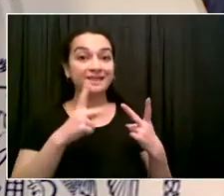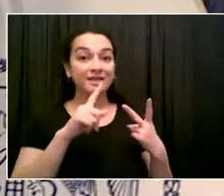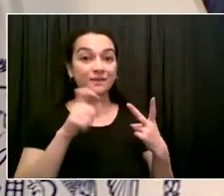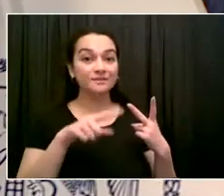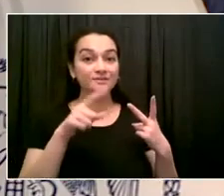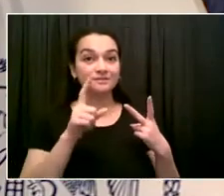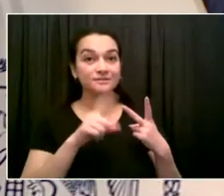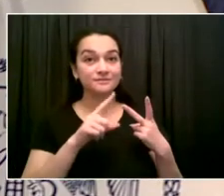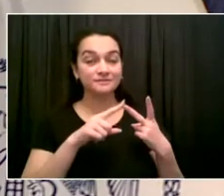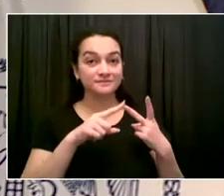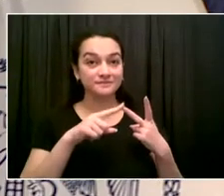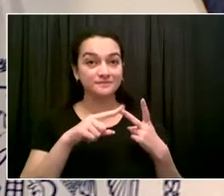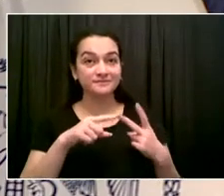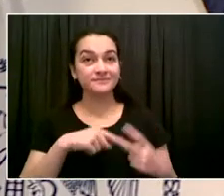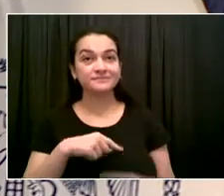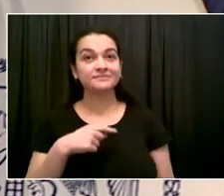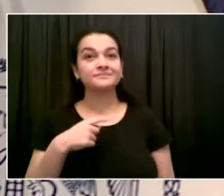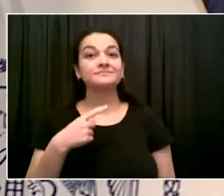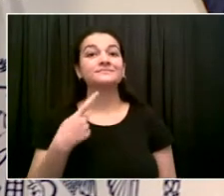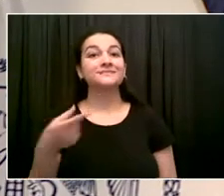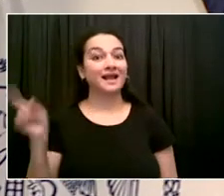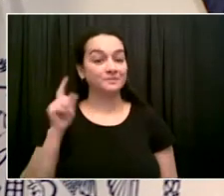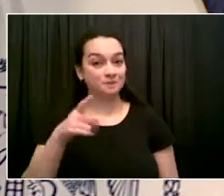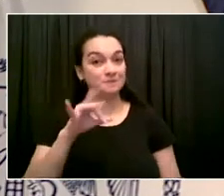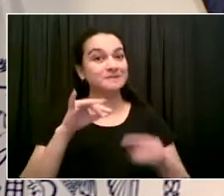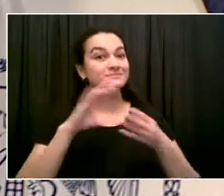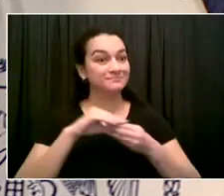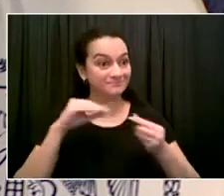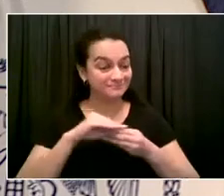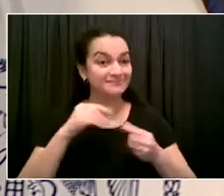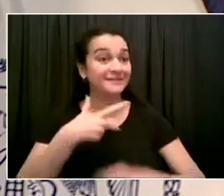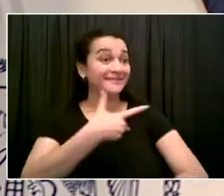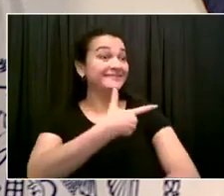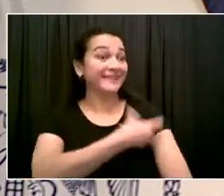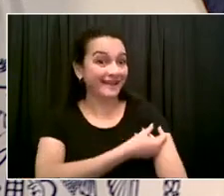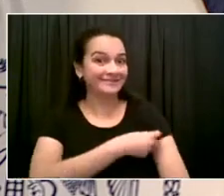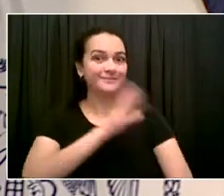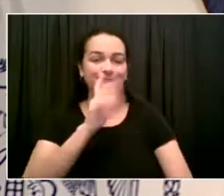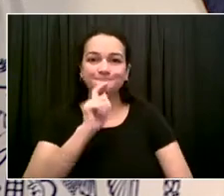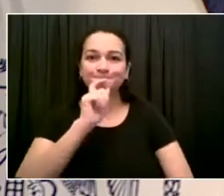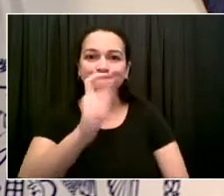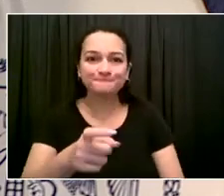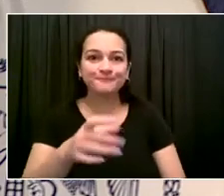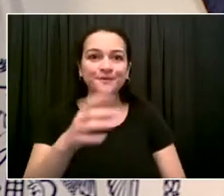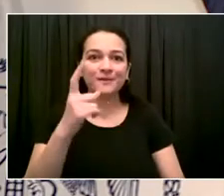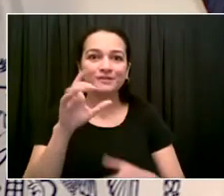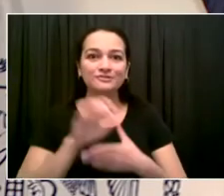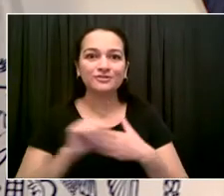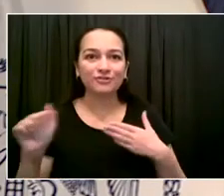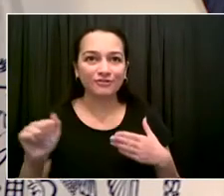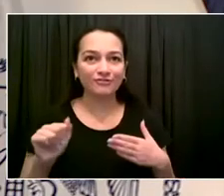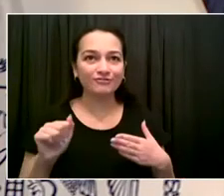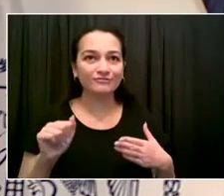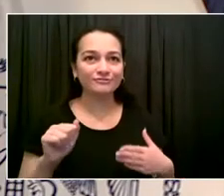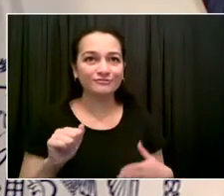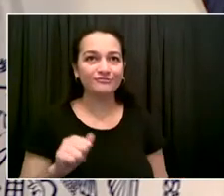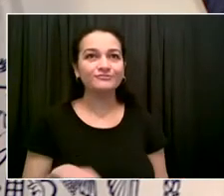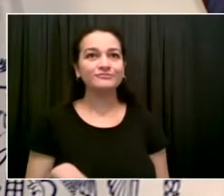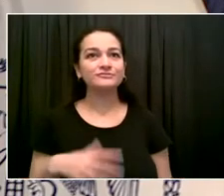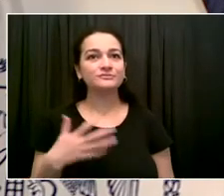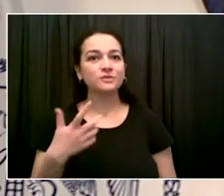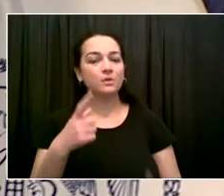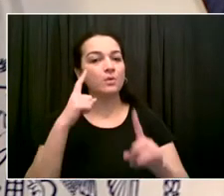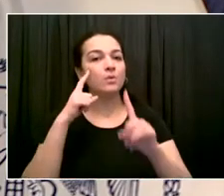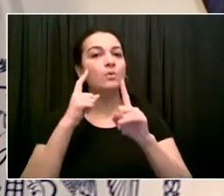has the city set goals on that? I mean, what kind of turnaround, what kind of numbers are you looking for on a